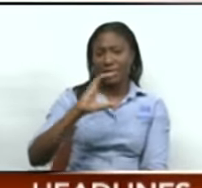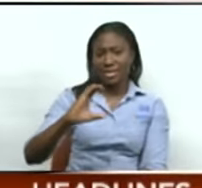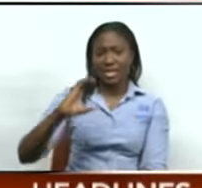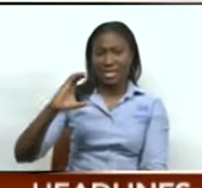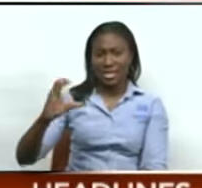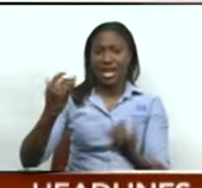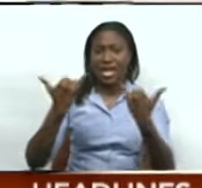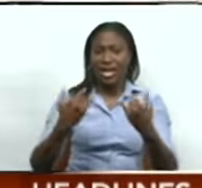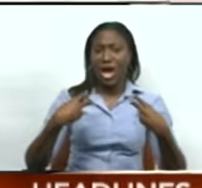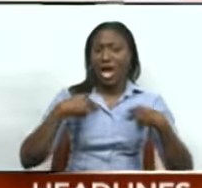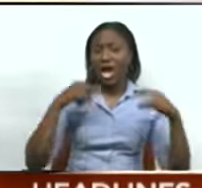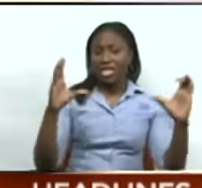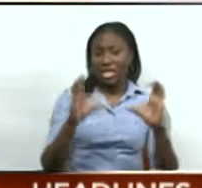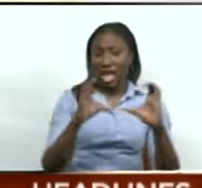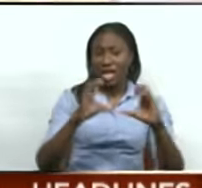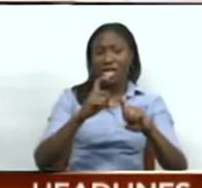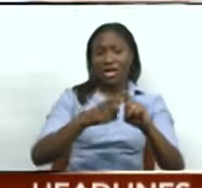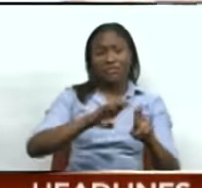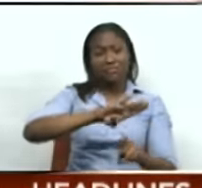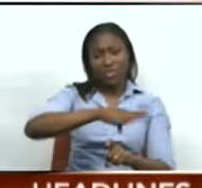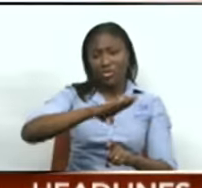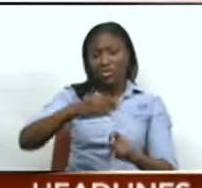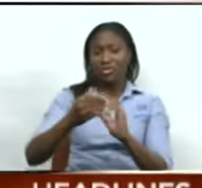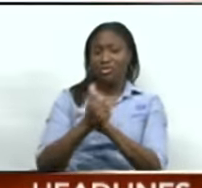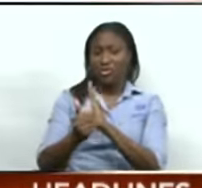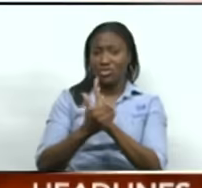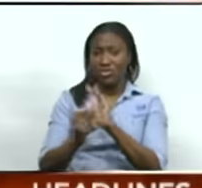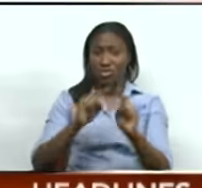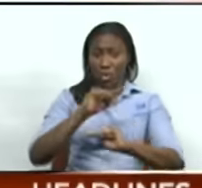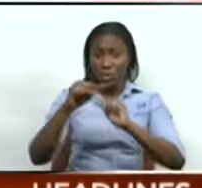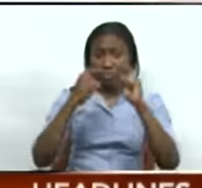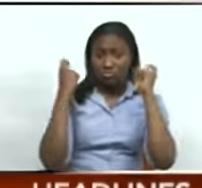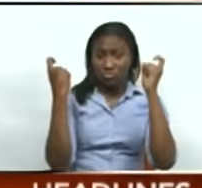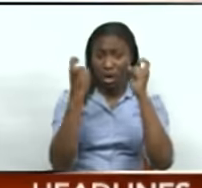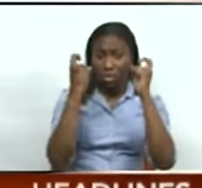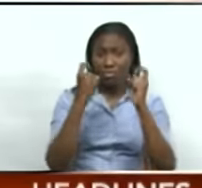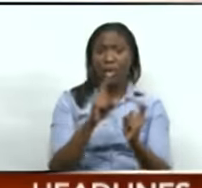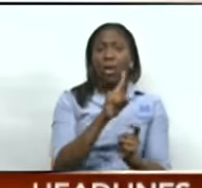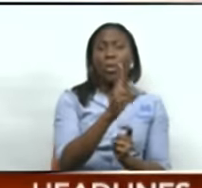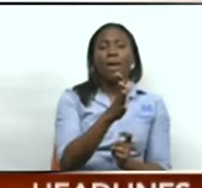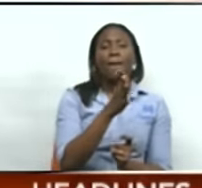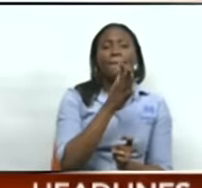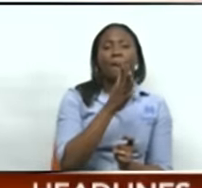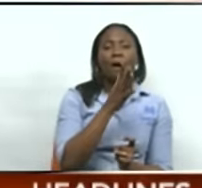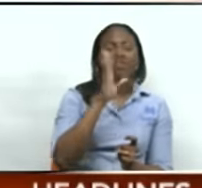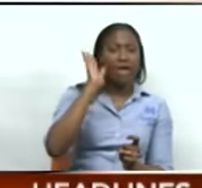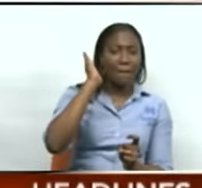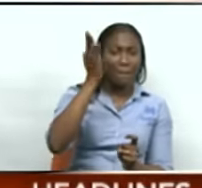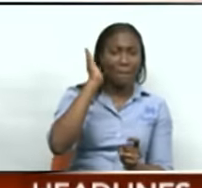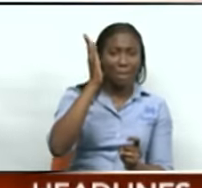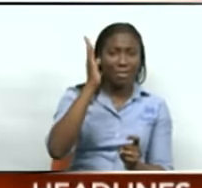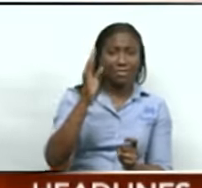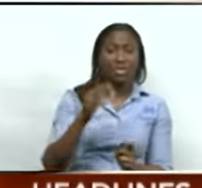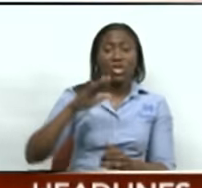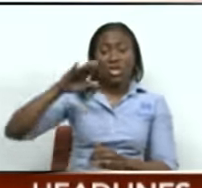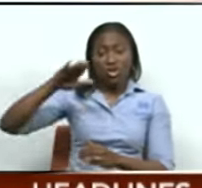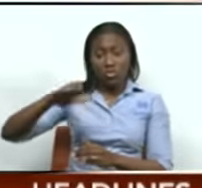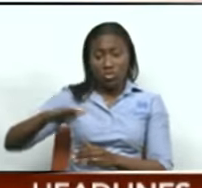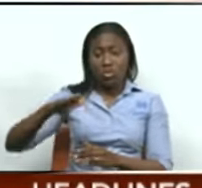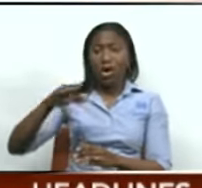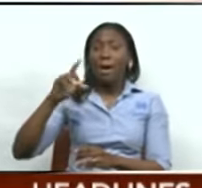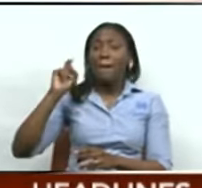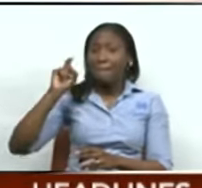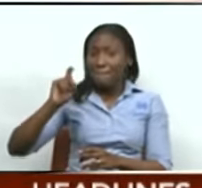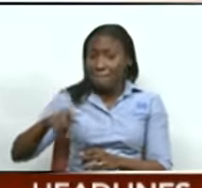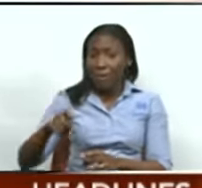certified in several vocational fields. during the ceremony, a mother of an 18-year-old who should have been at Napa today made a fervent